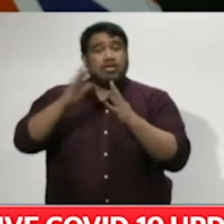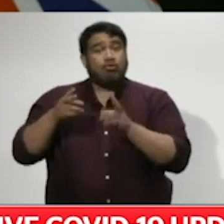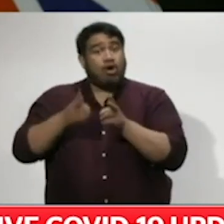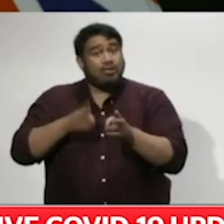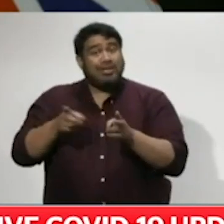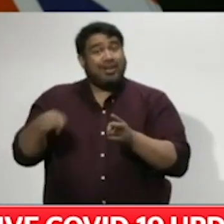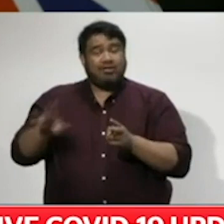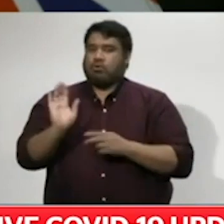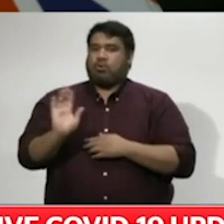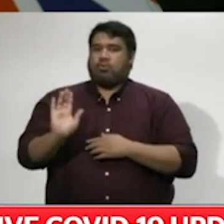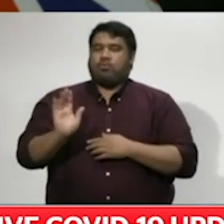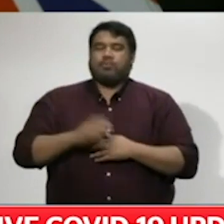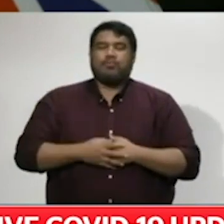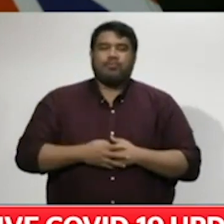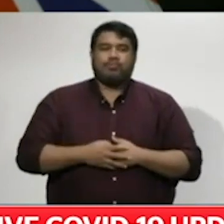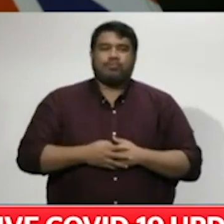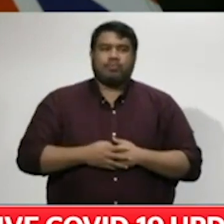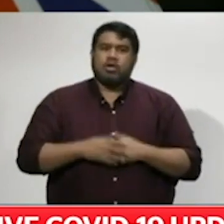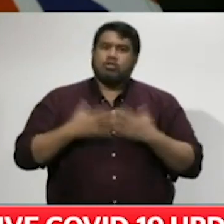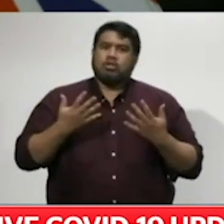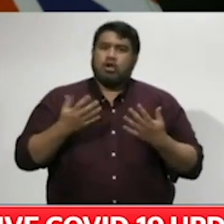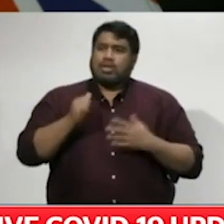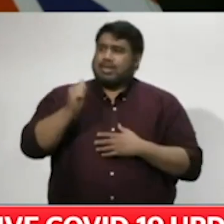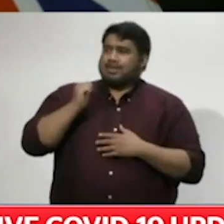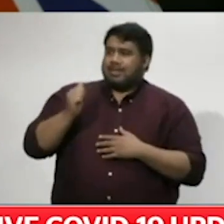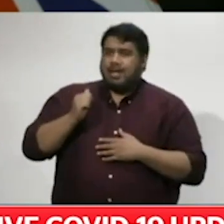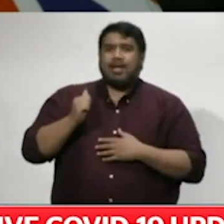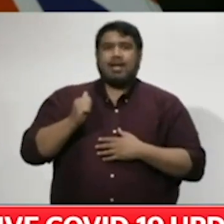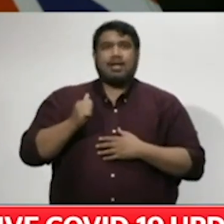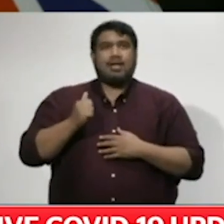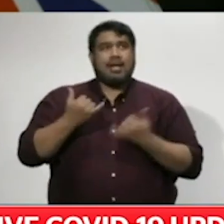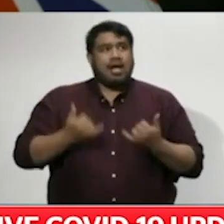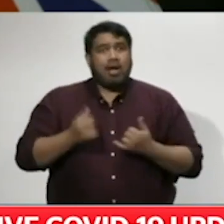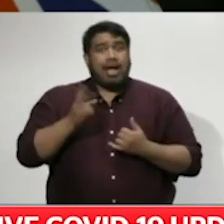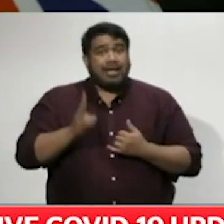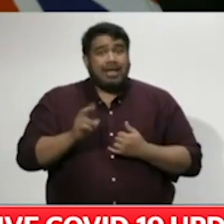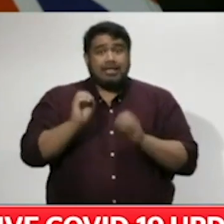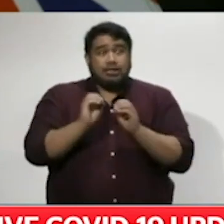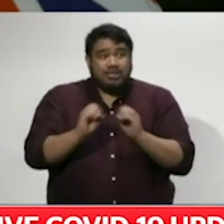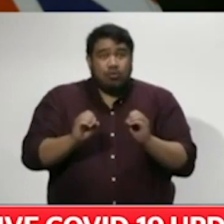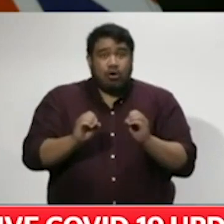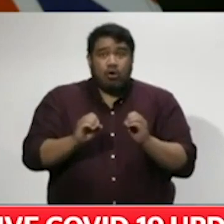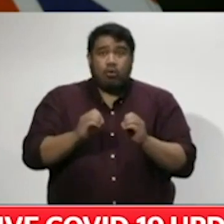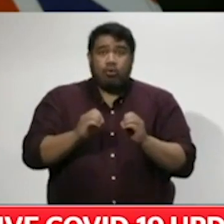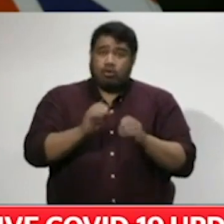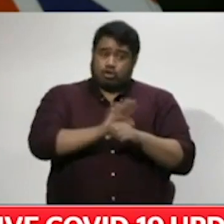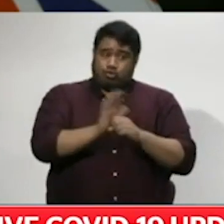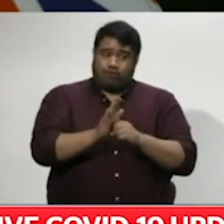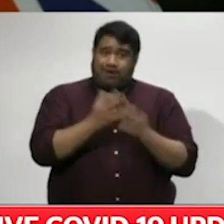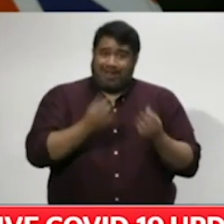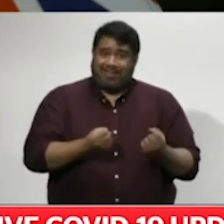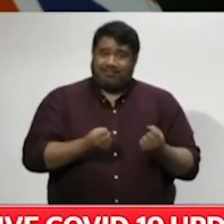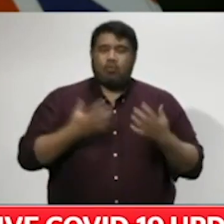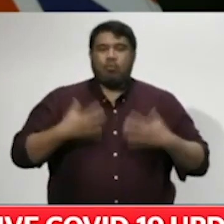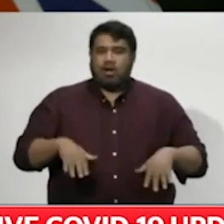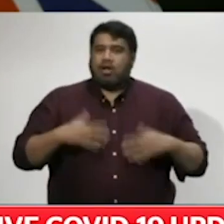Obviously, having zero new cases of COVID-19 to report for a second day in a row is very encouraging and all